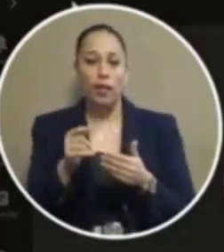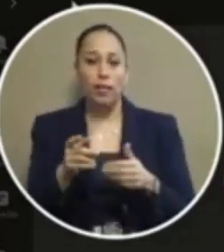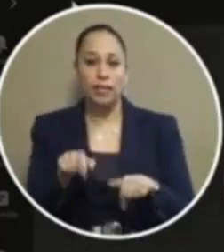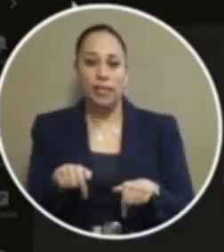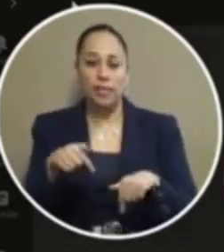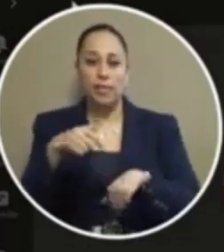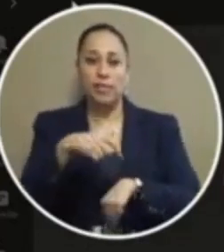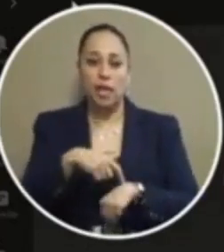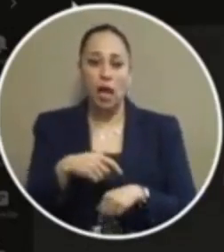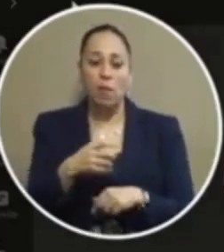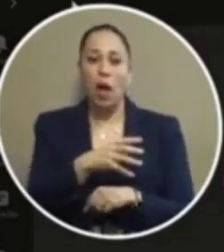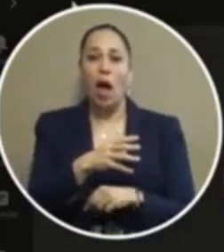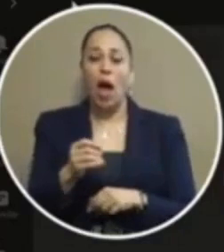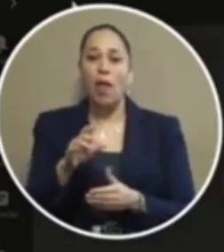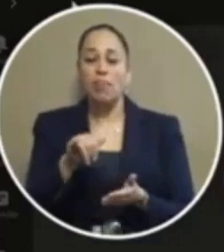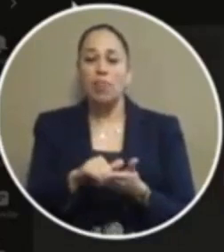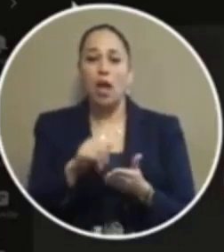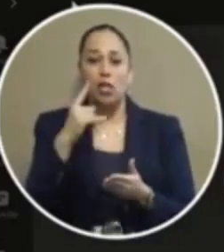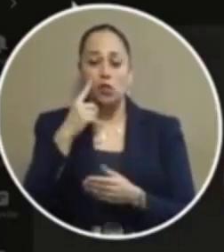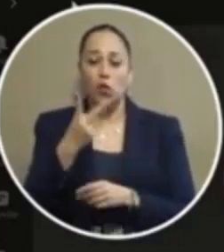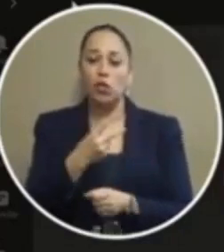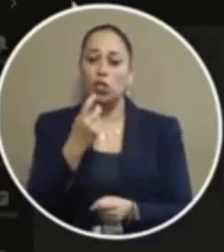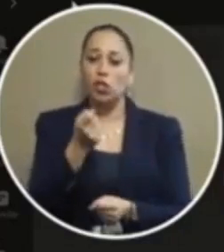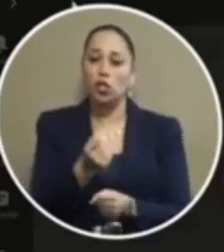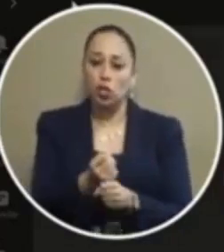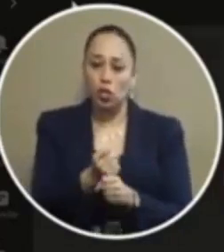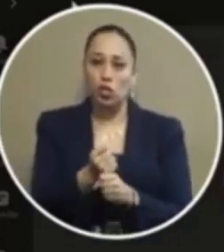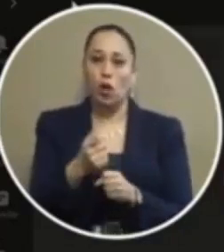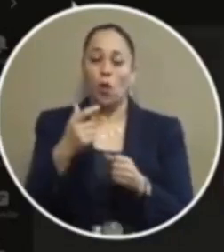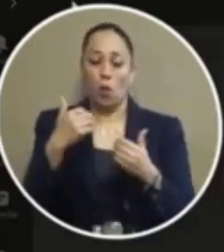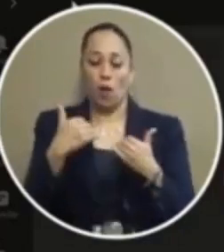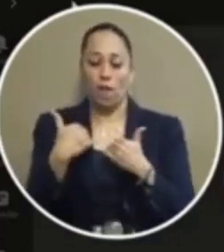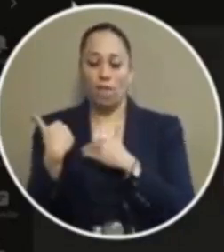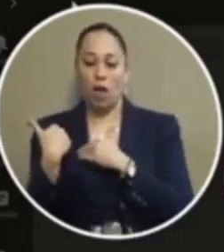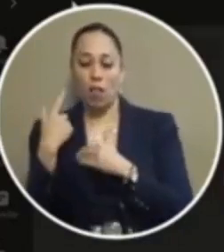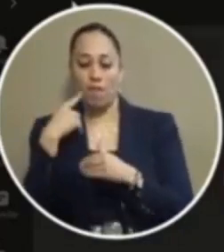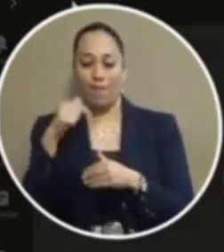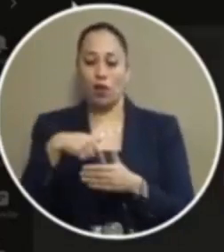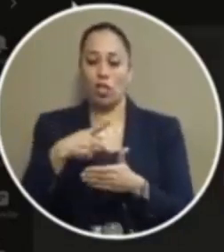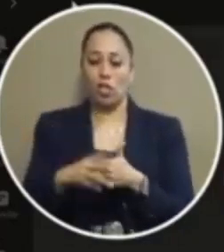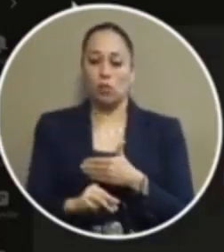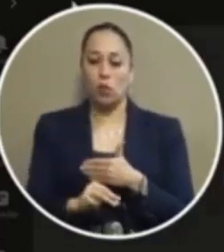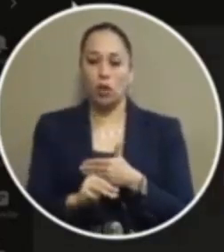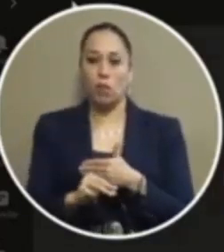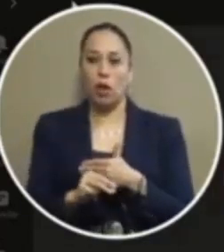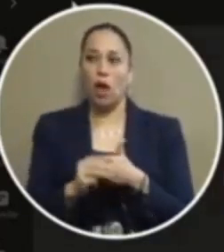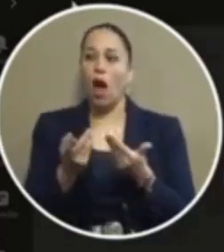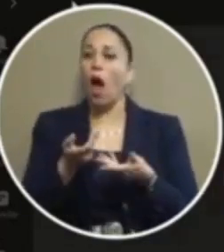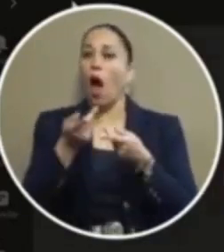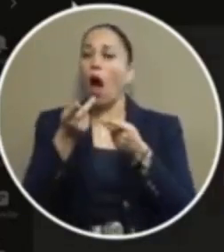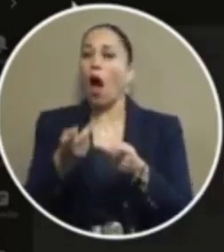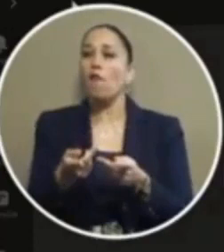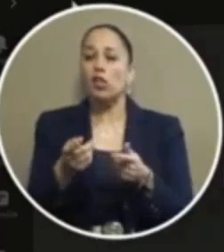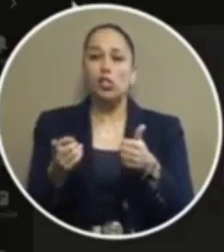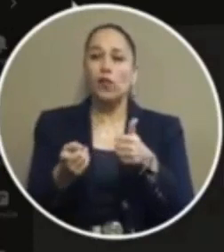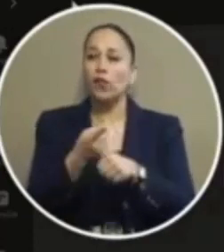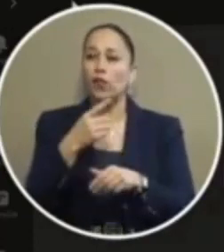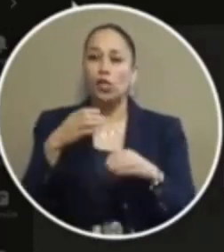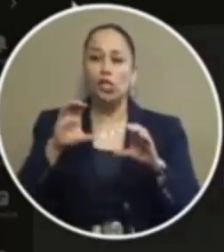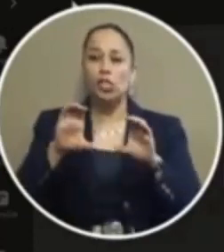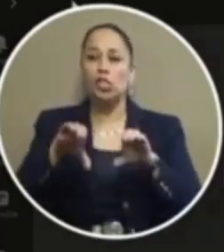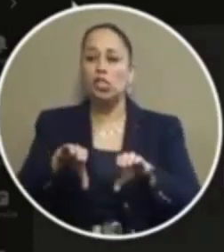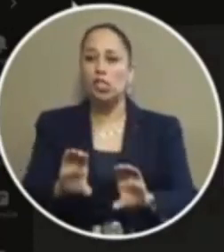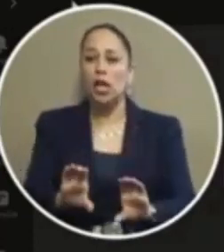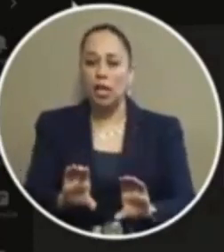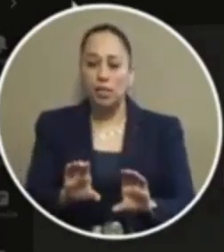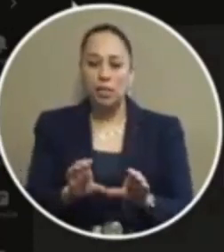and that's been around for the two years and we felt that this program offers the first chance the